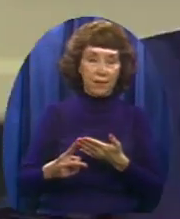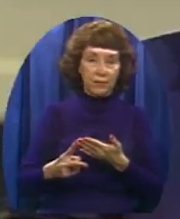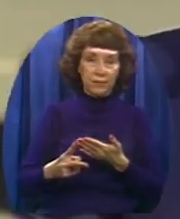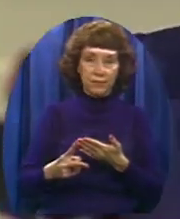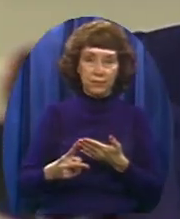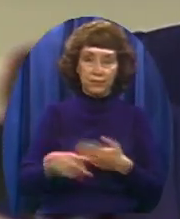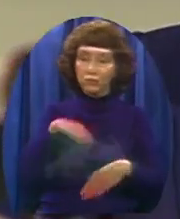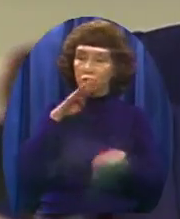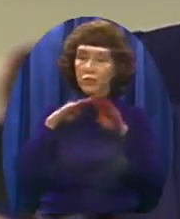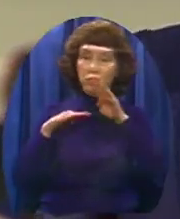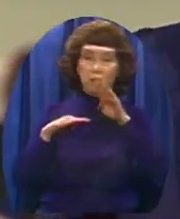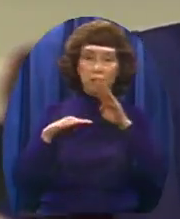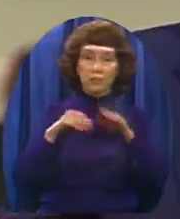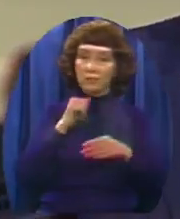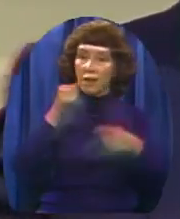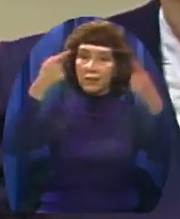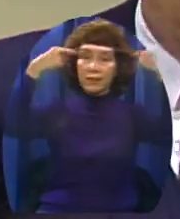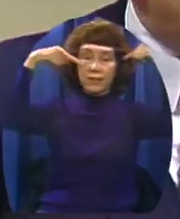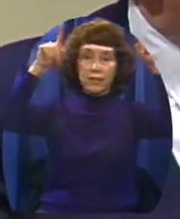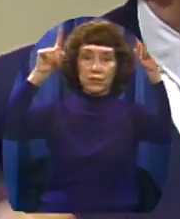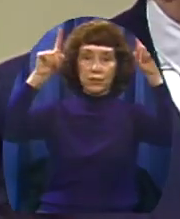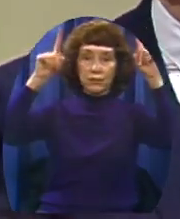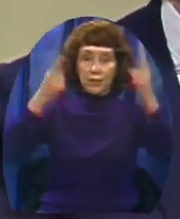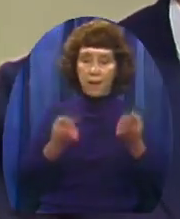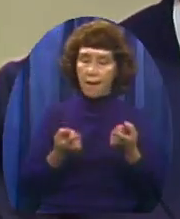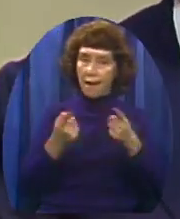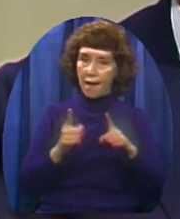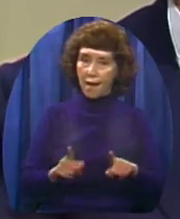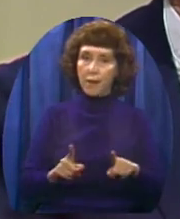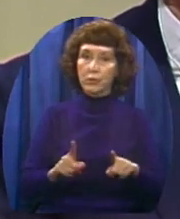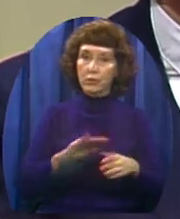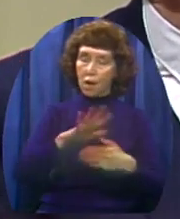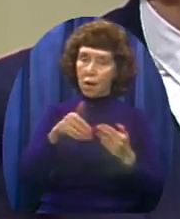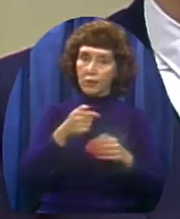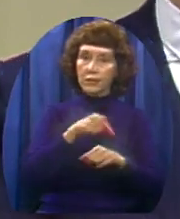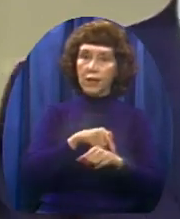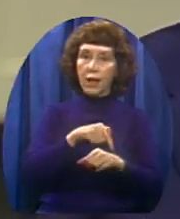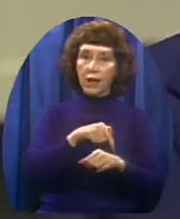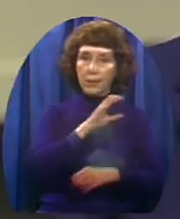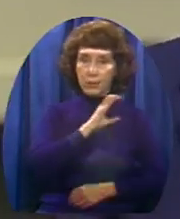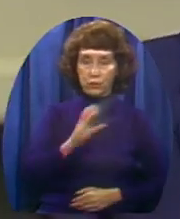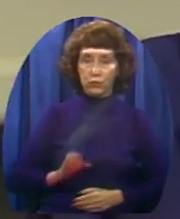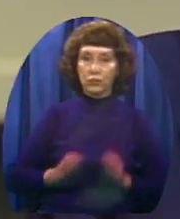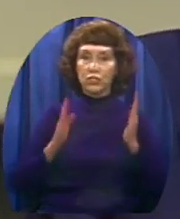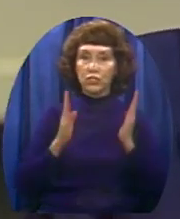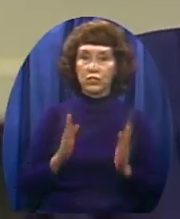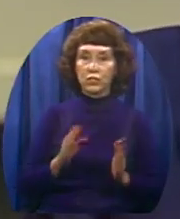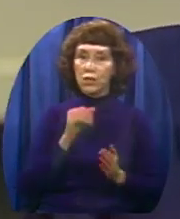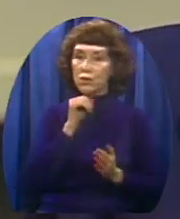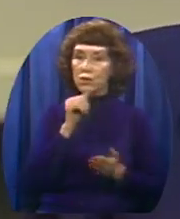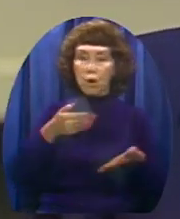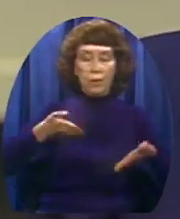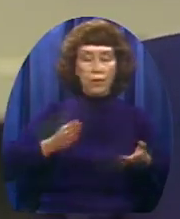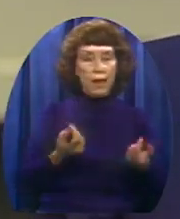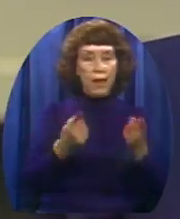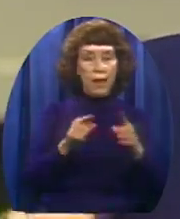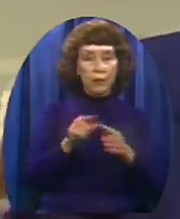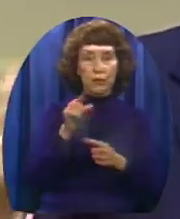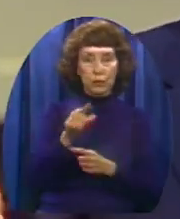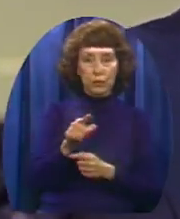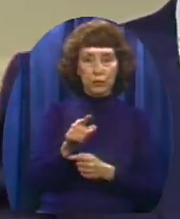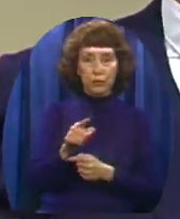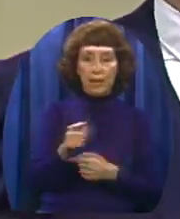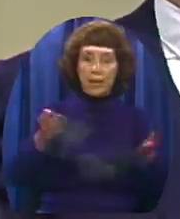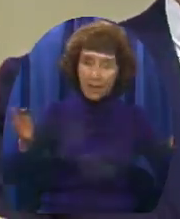don't make it That happens all the time in the Christian community Don't let it happen to yours Promote your children,